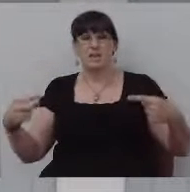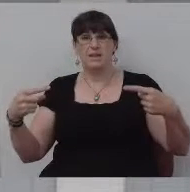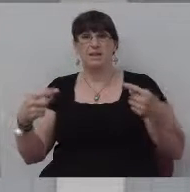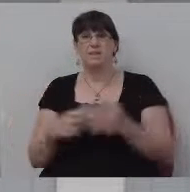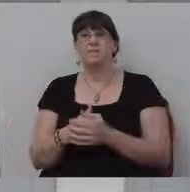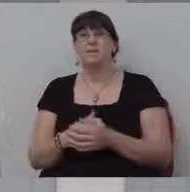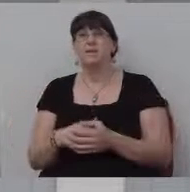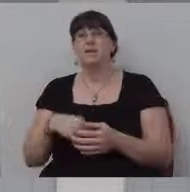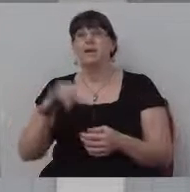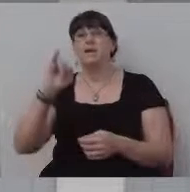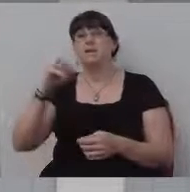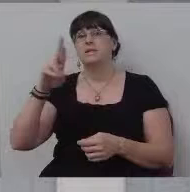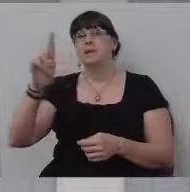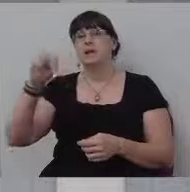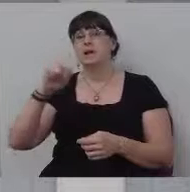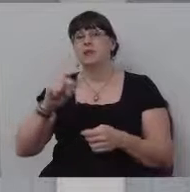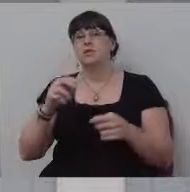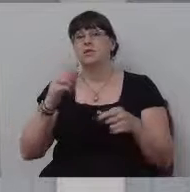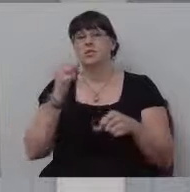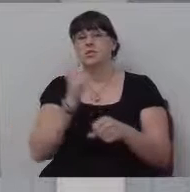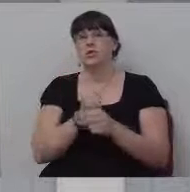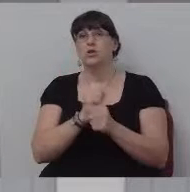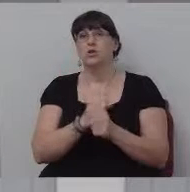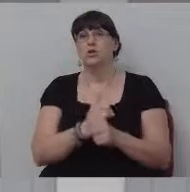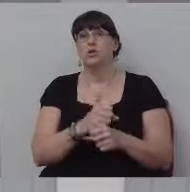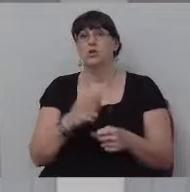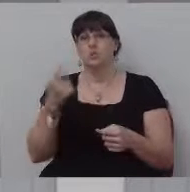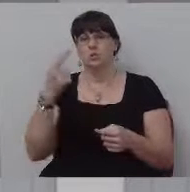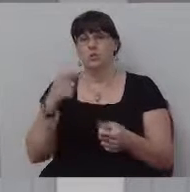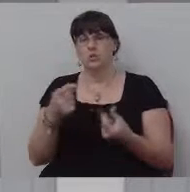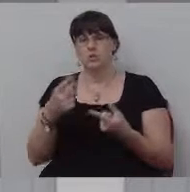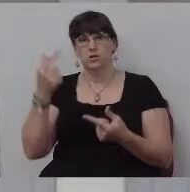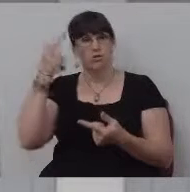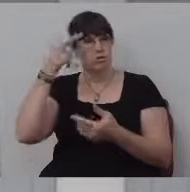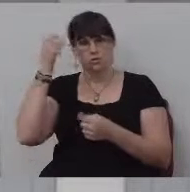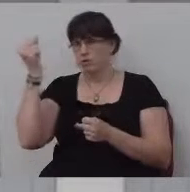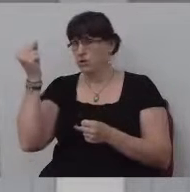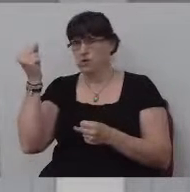we're taught, you don't trust a toothpick. Carpenter.